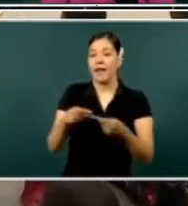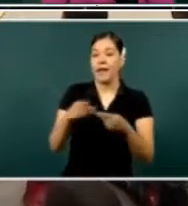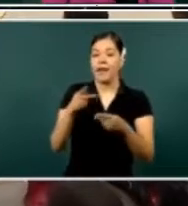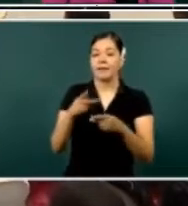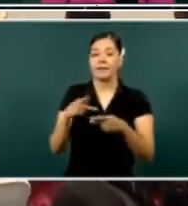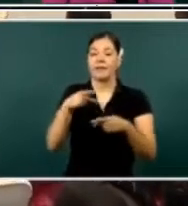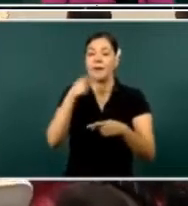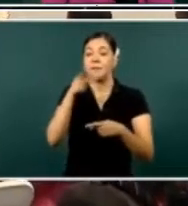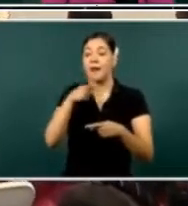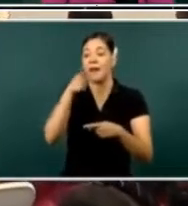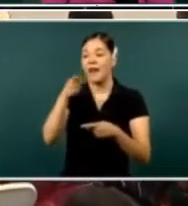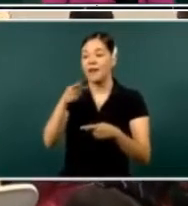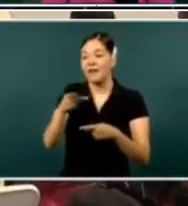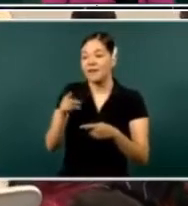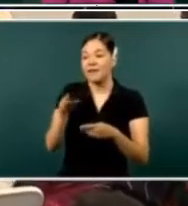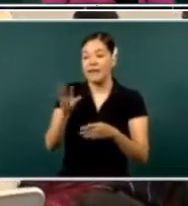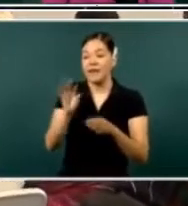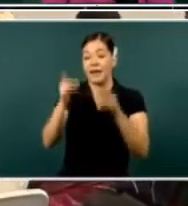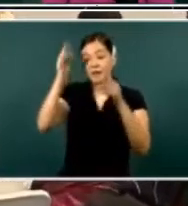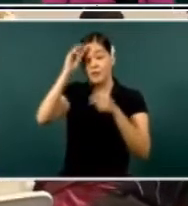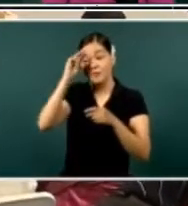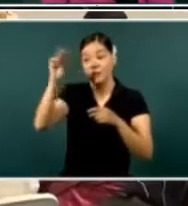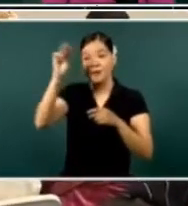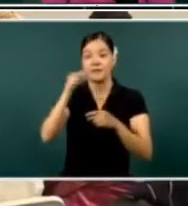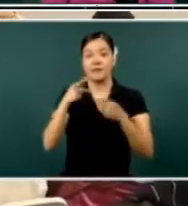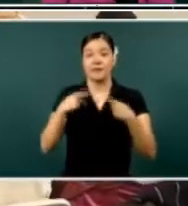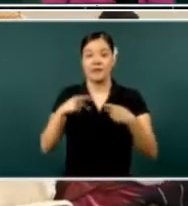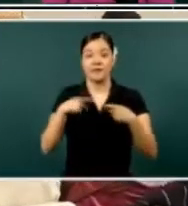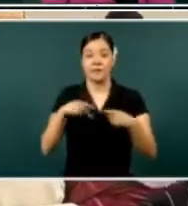requests from the people of the indigenous people.